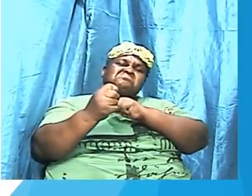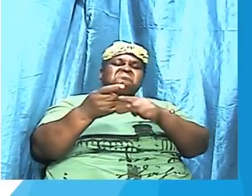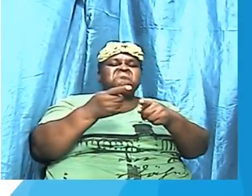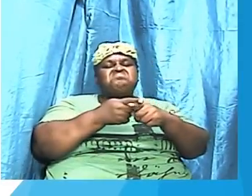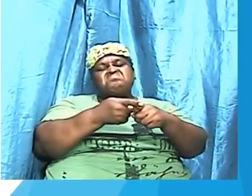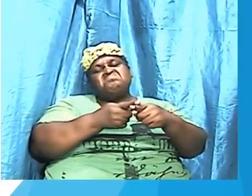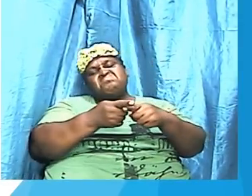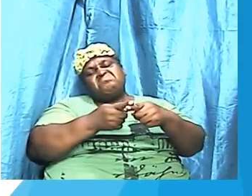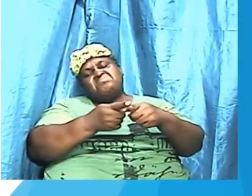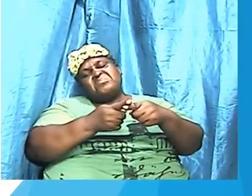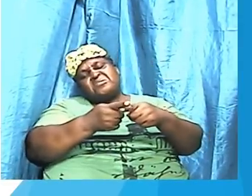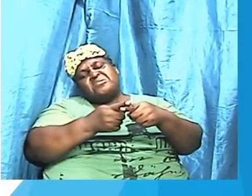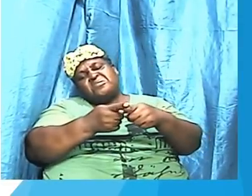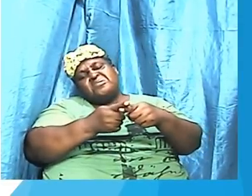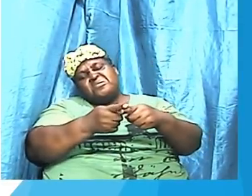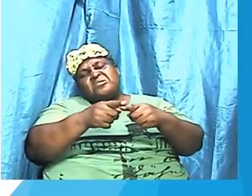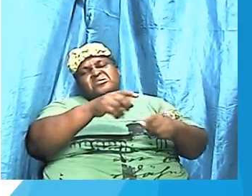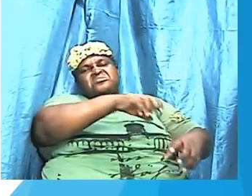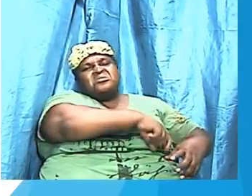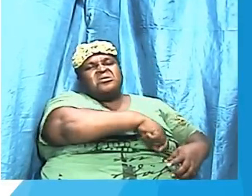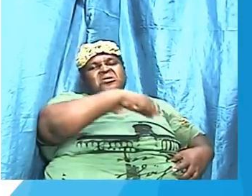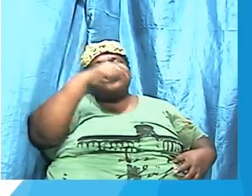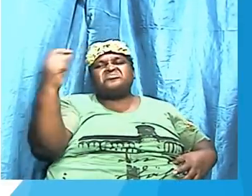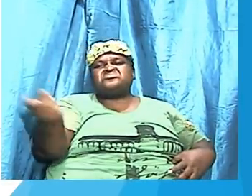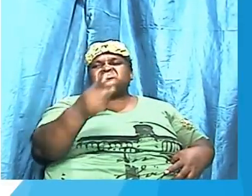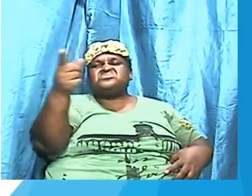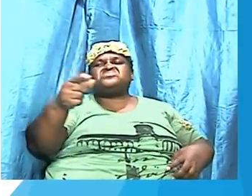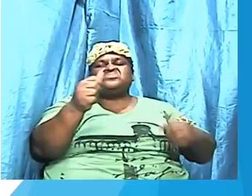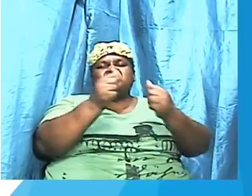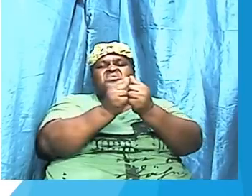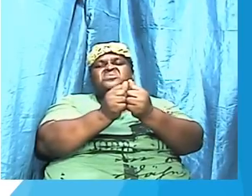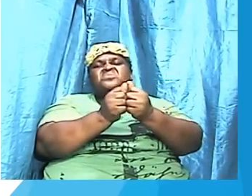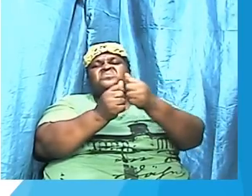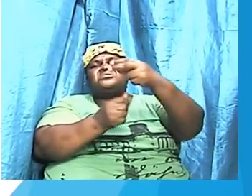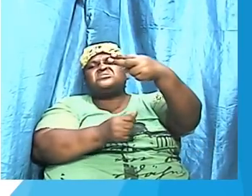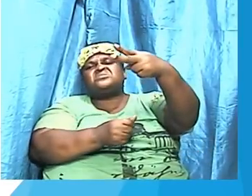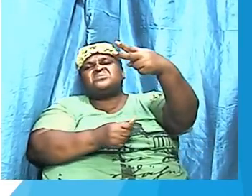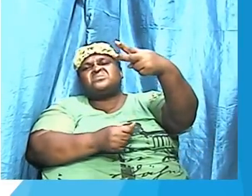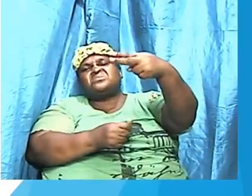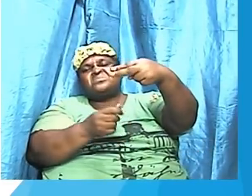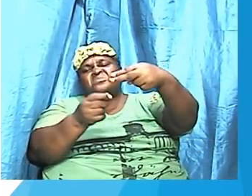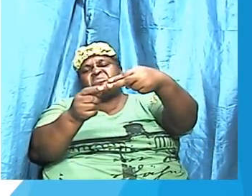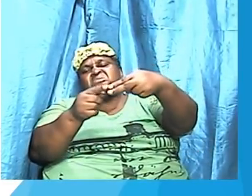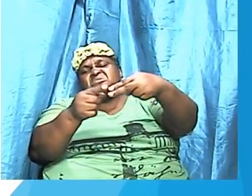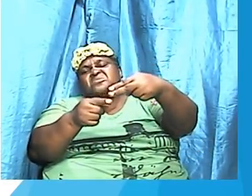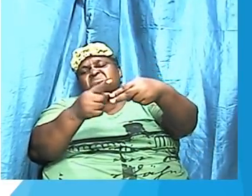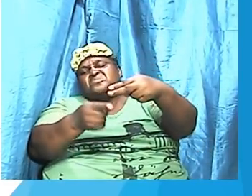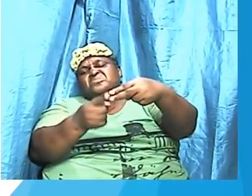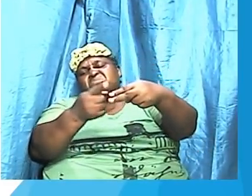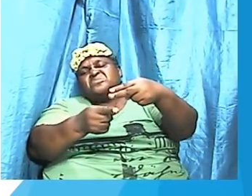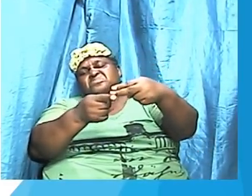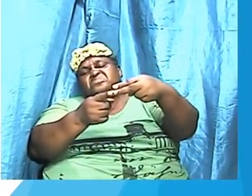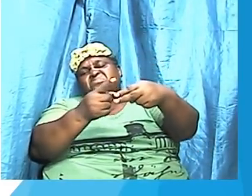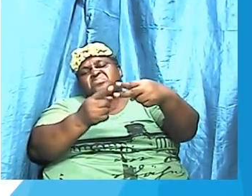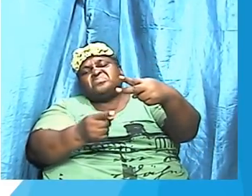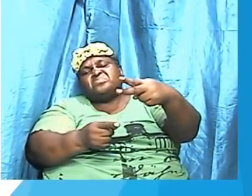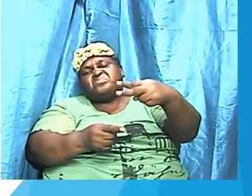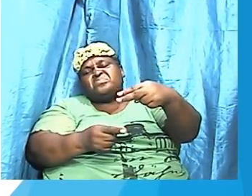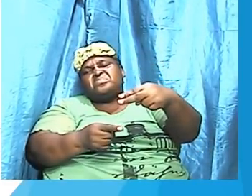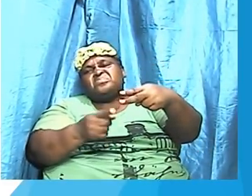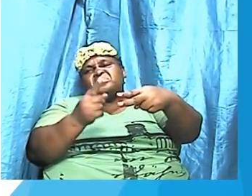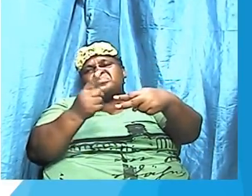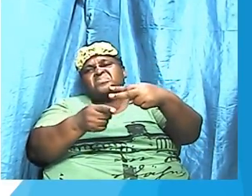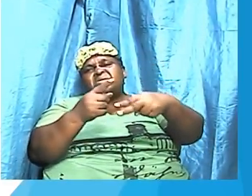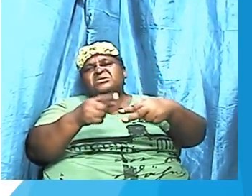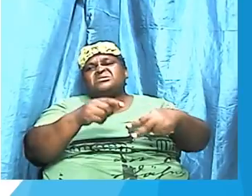with two mouths and the very identical phrase is found in Hebrews